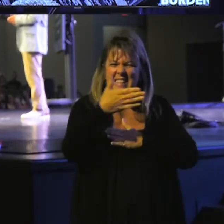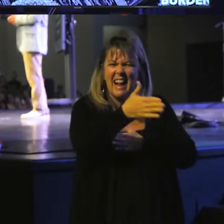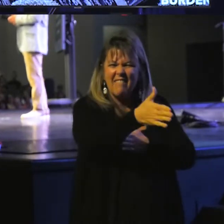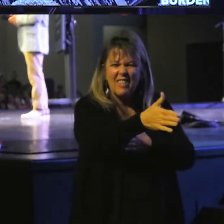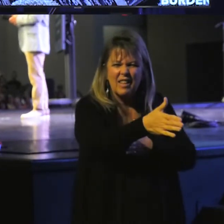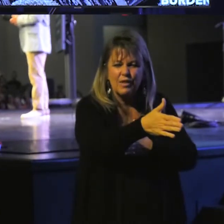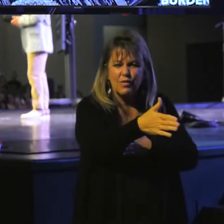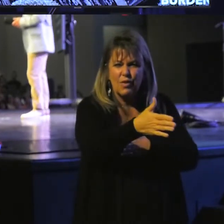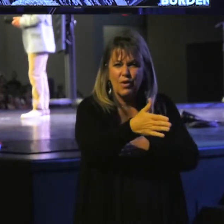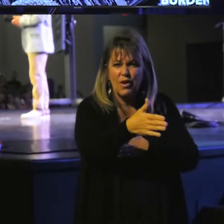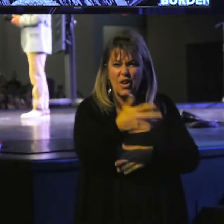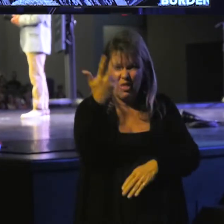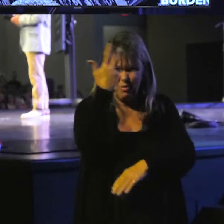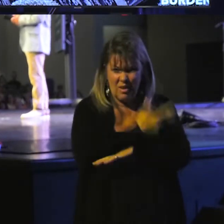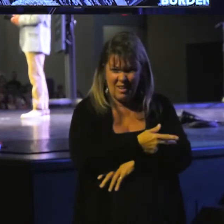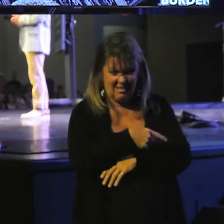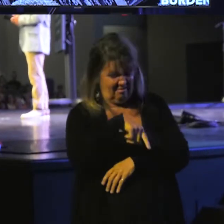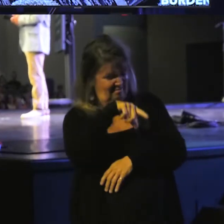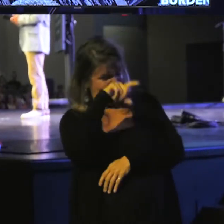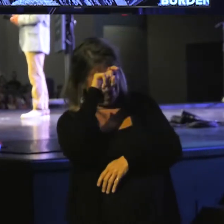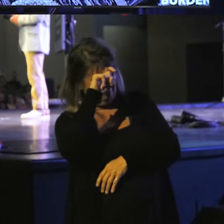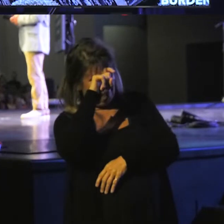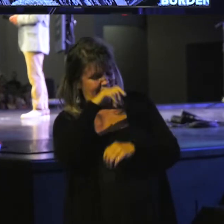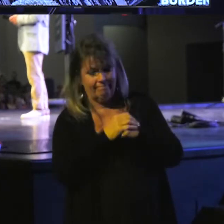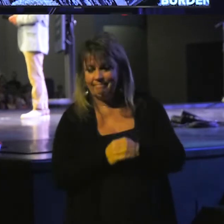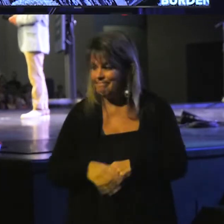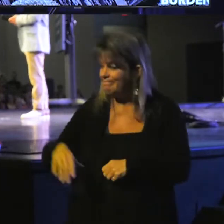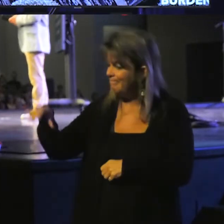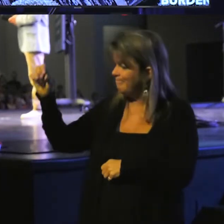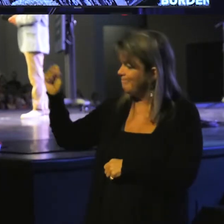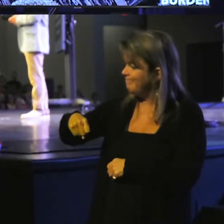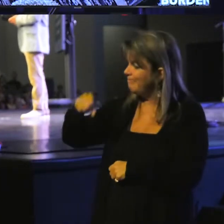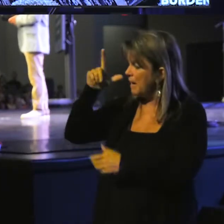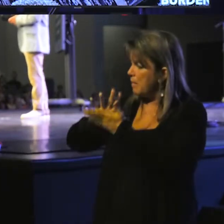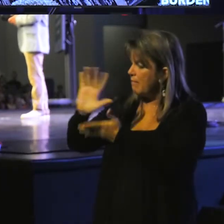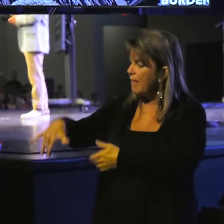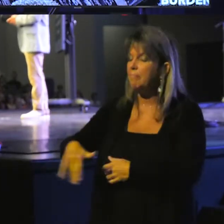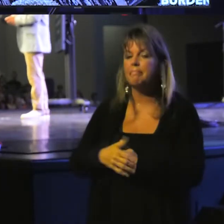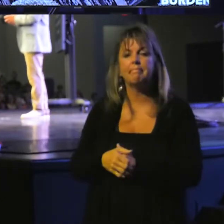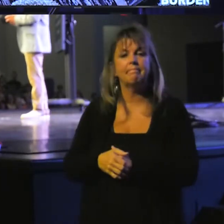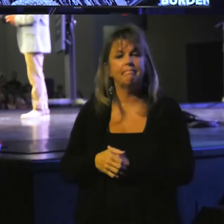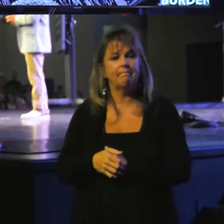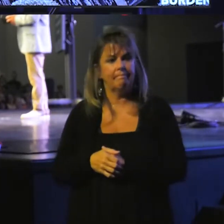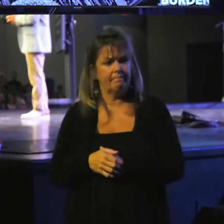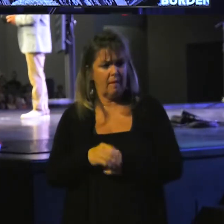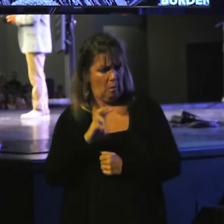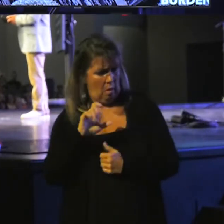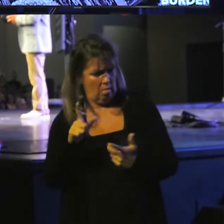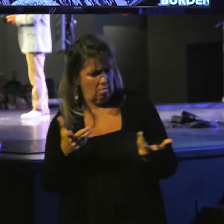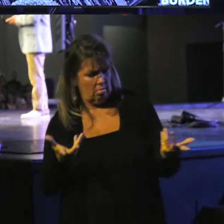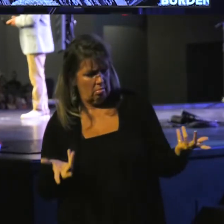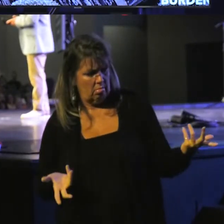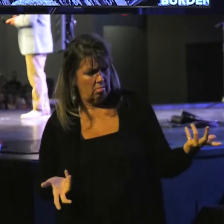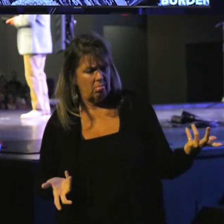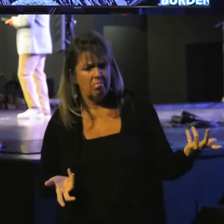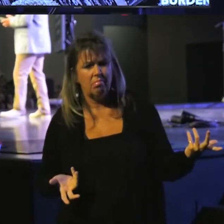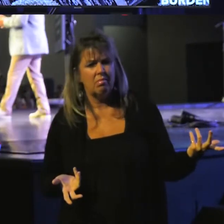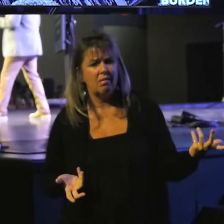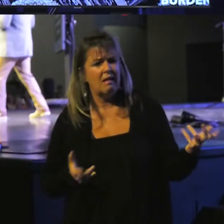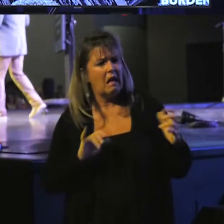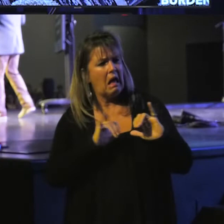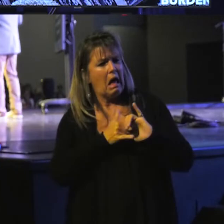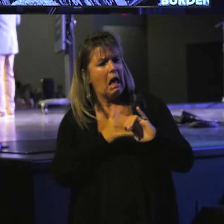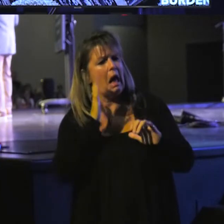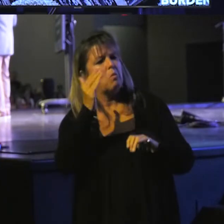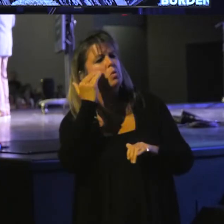three days? He yeah, I believe that. He said, well, what do you, how